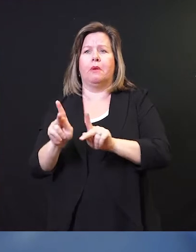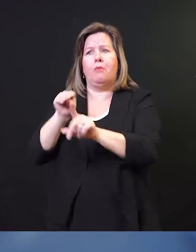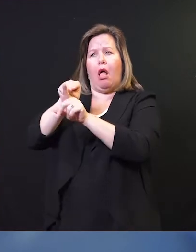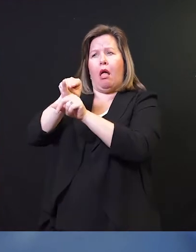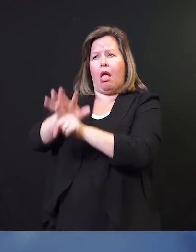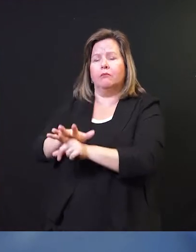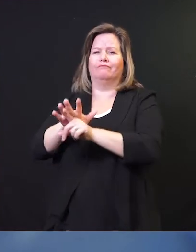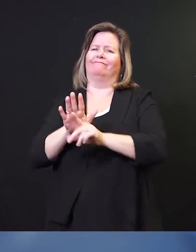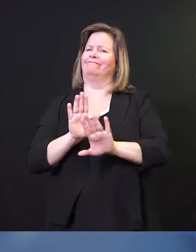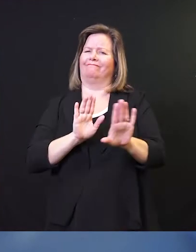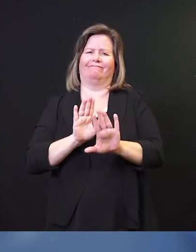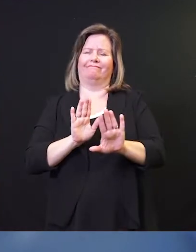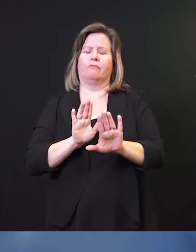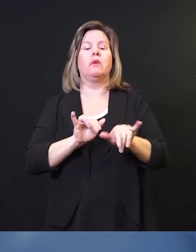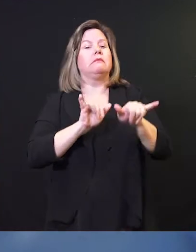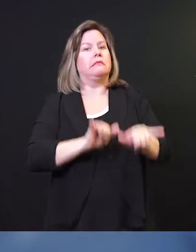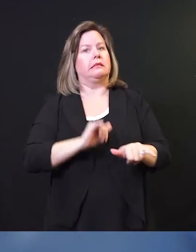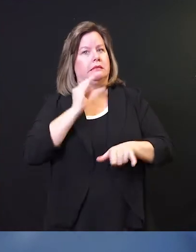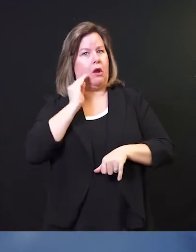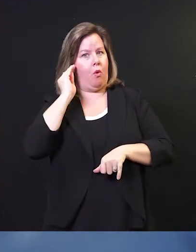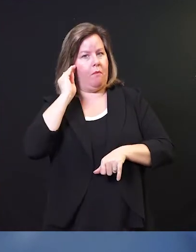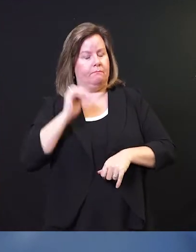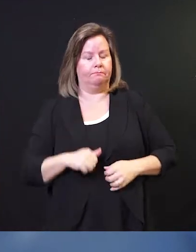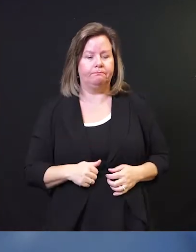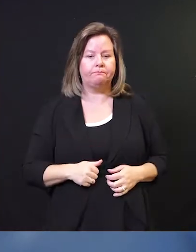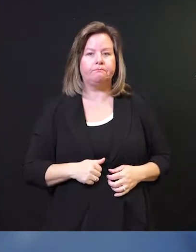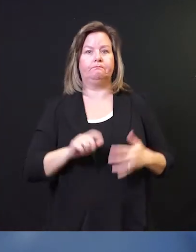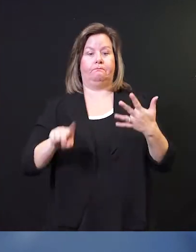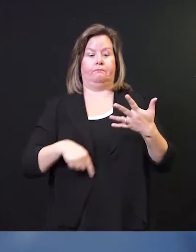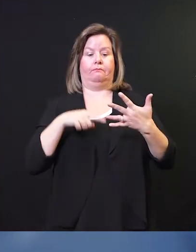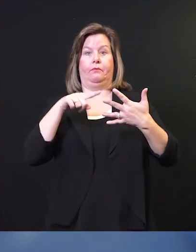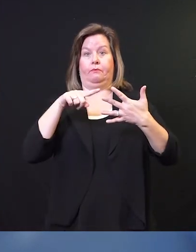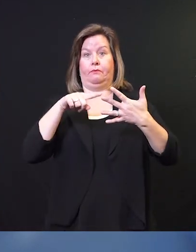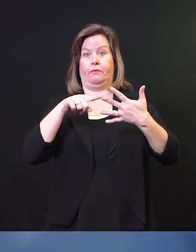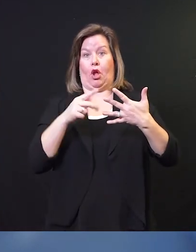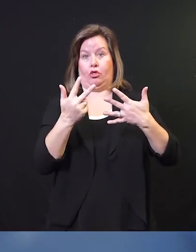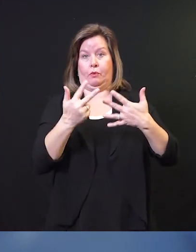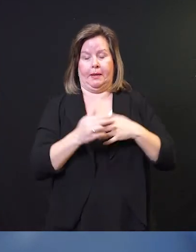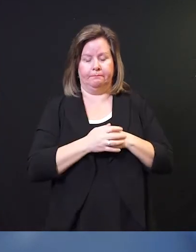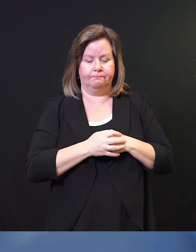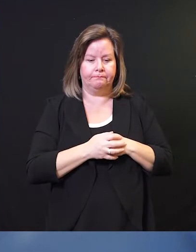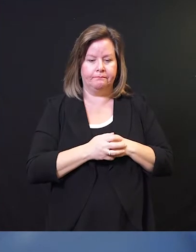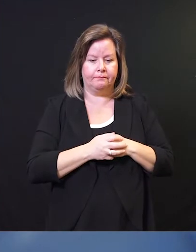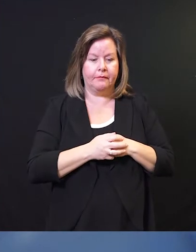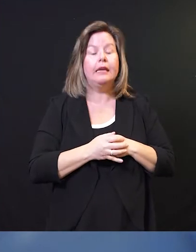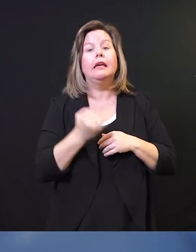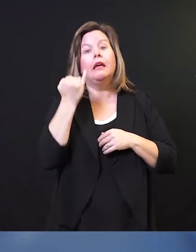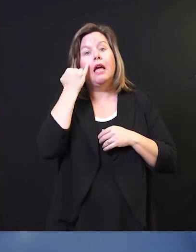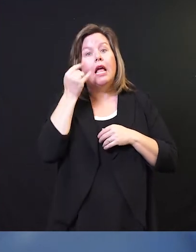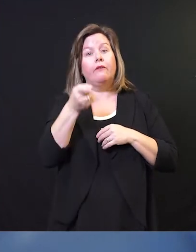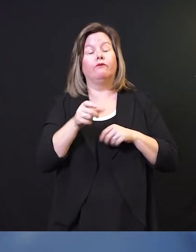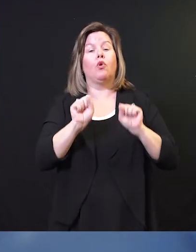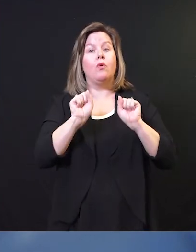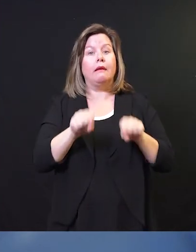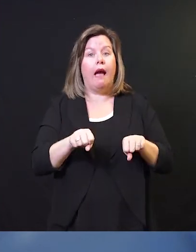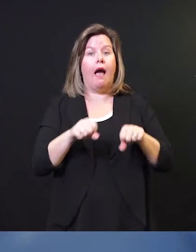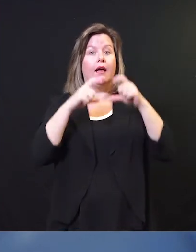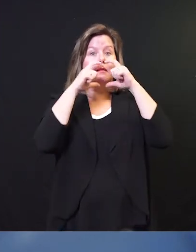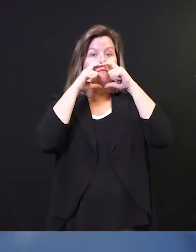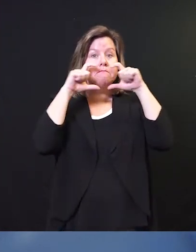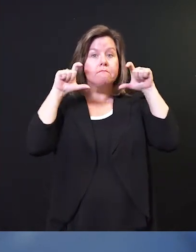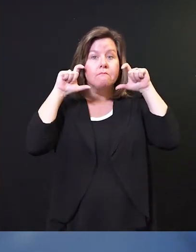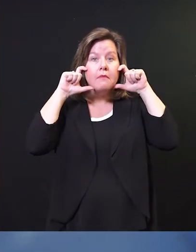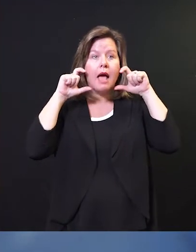if you're sick in any way, shape or form, please stay home. Number three, if you can wear a